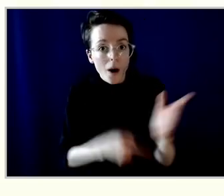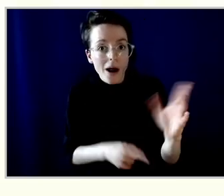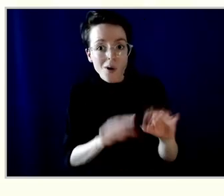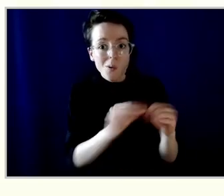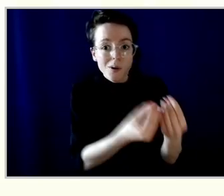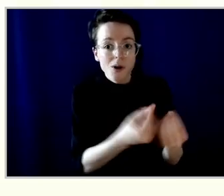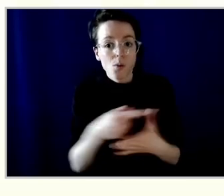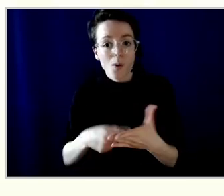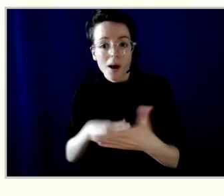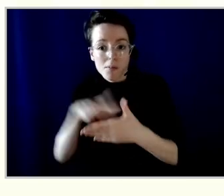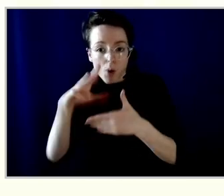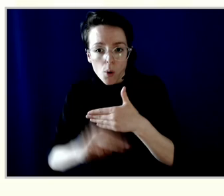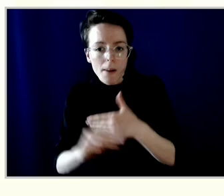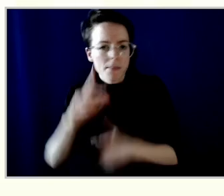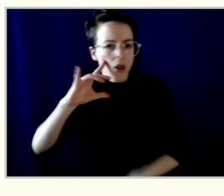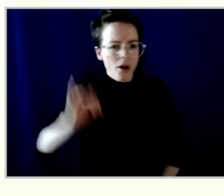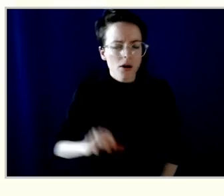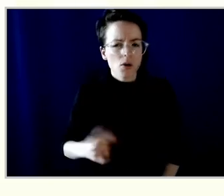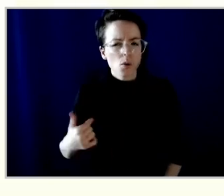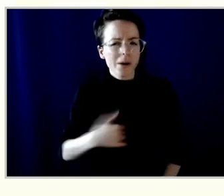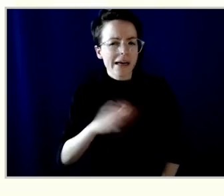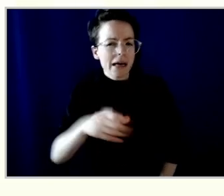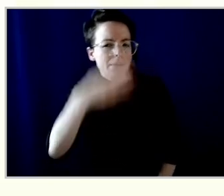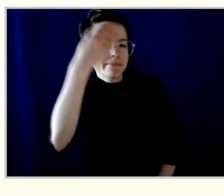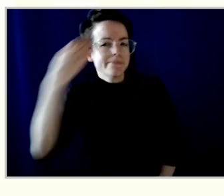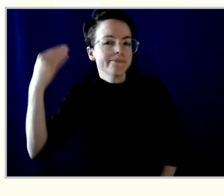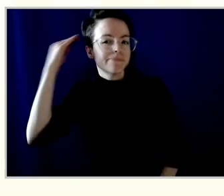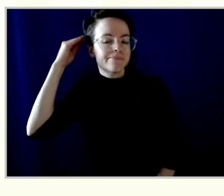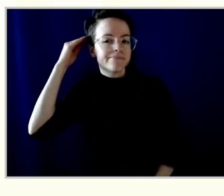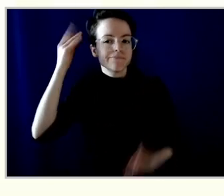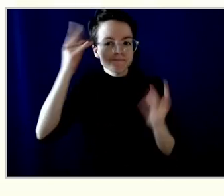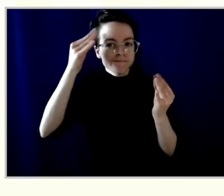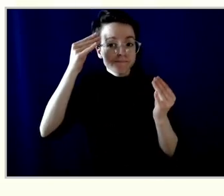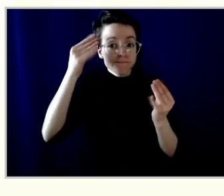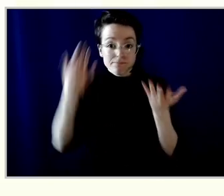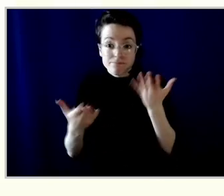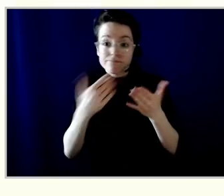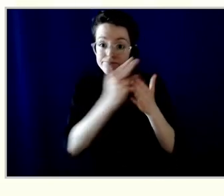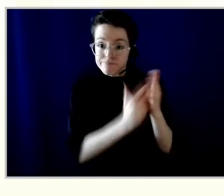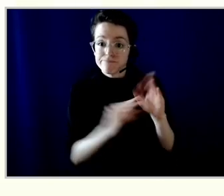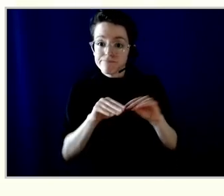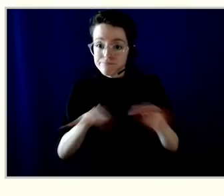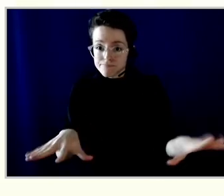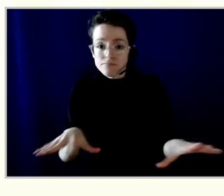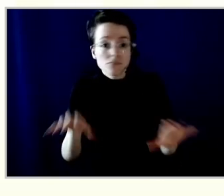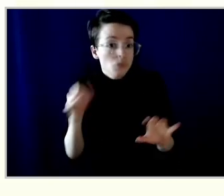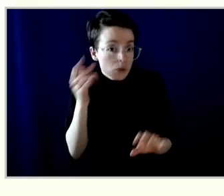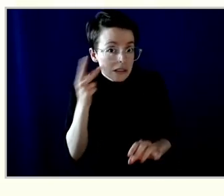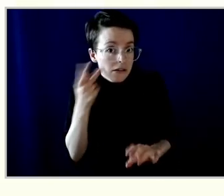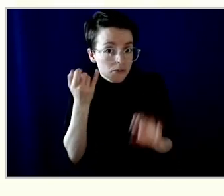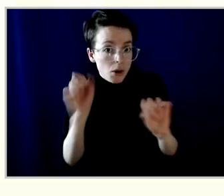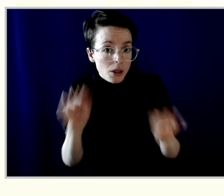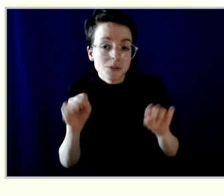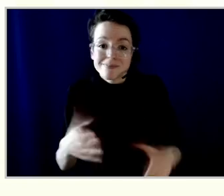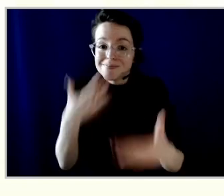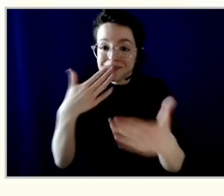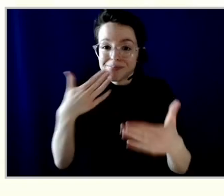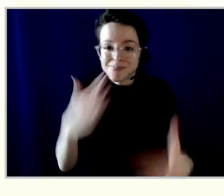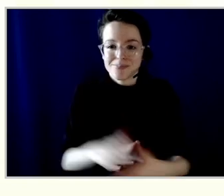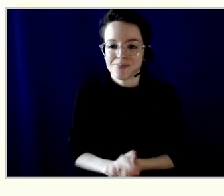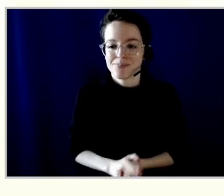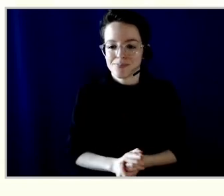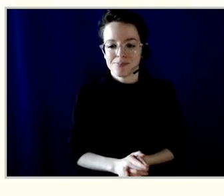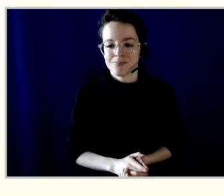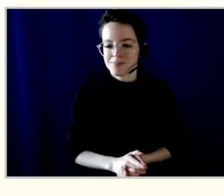think about the pros and cons of putting that online or something. Thank you. Next question is from